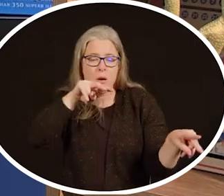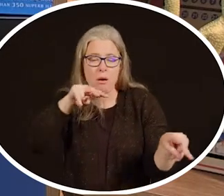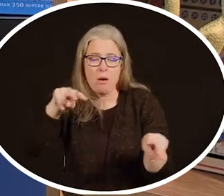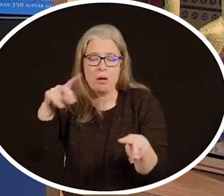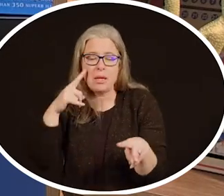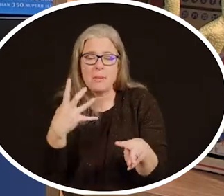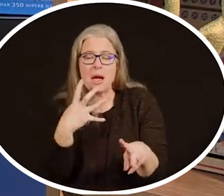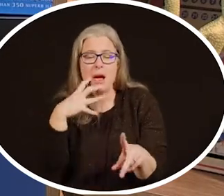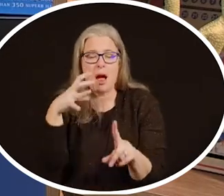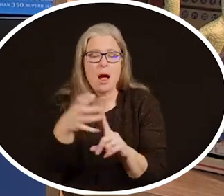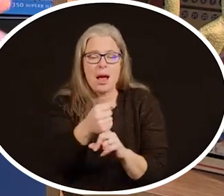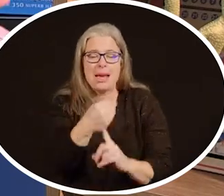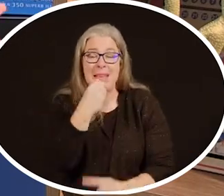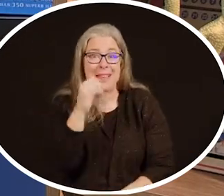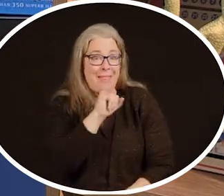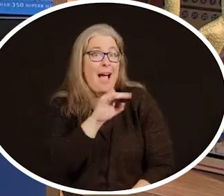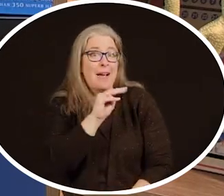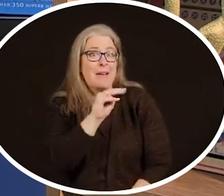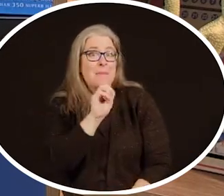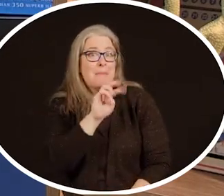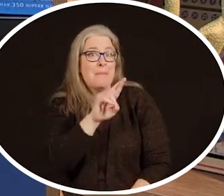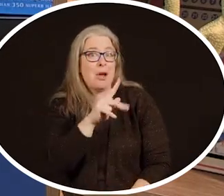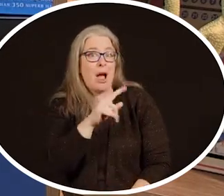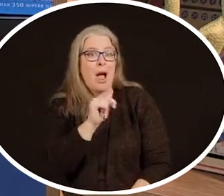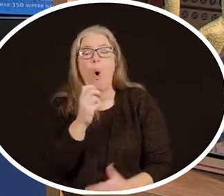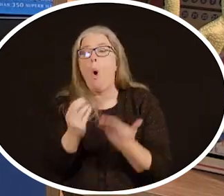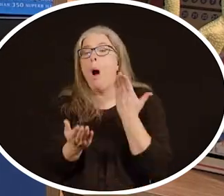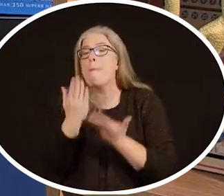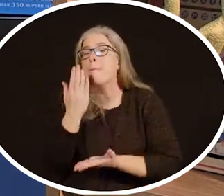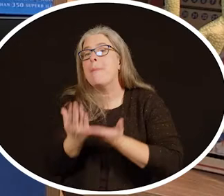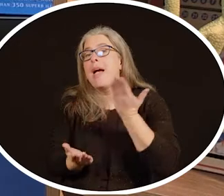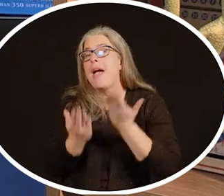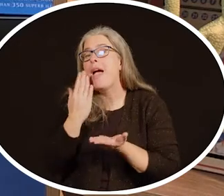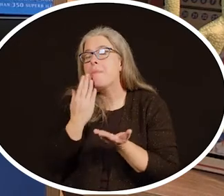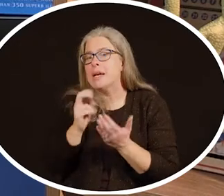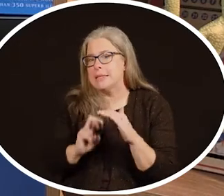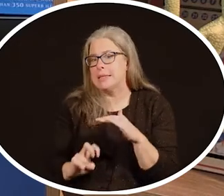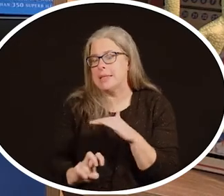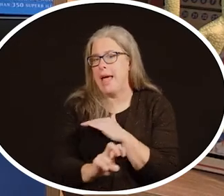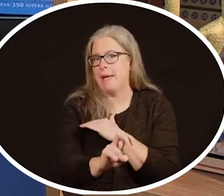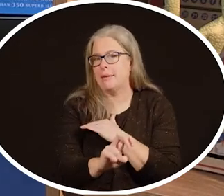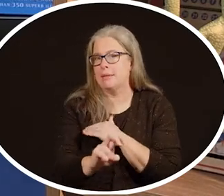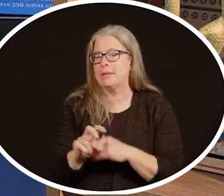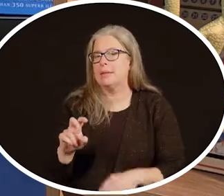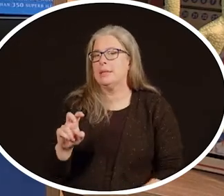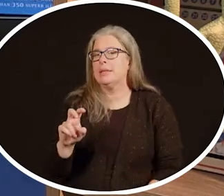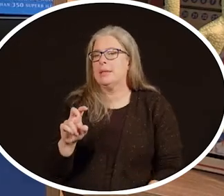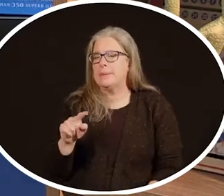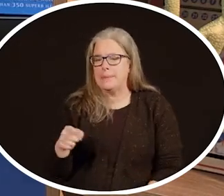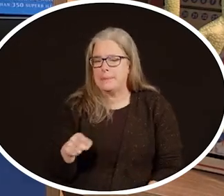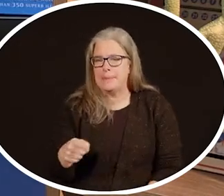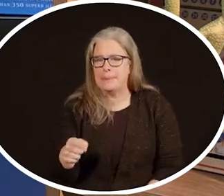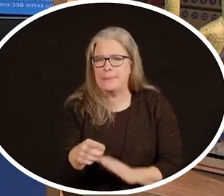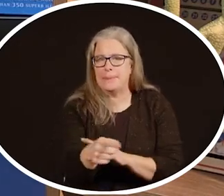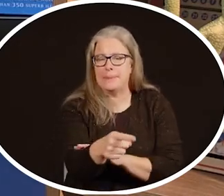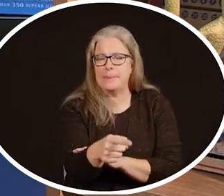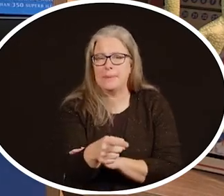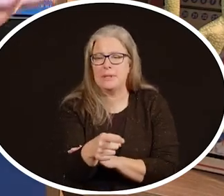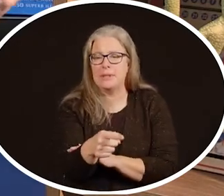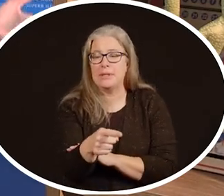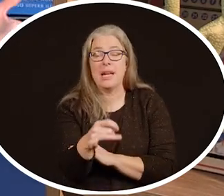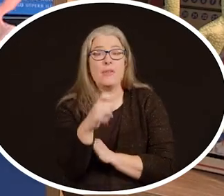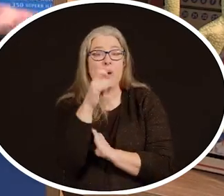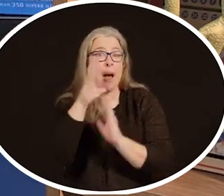for something to eat like a meerkat. Or there could be a snake slithering on the ground toward you